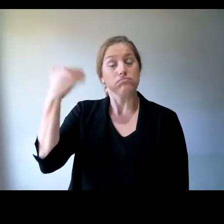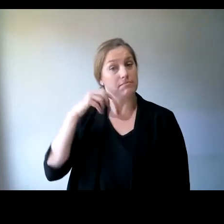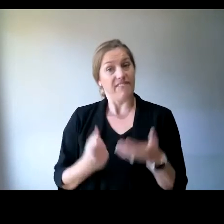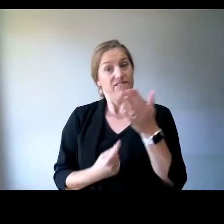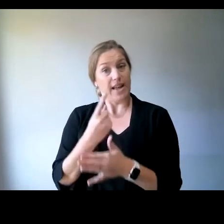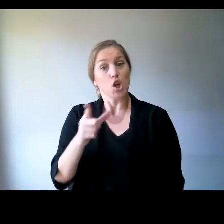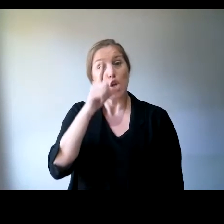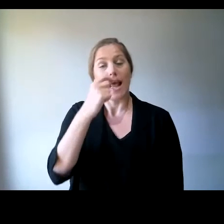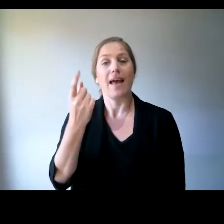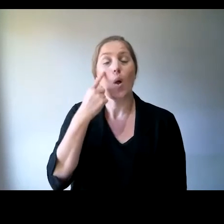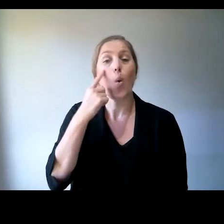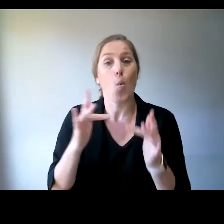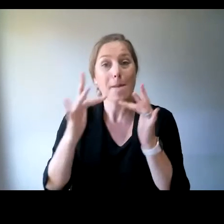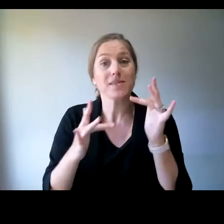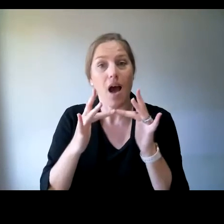post that in the chat.